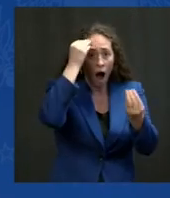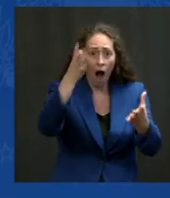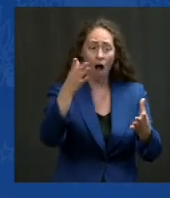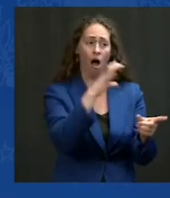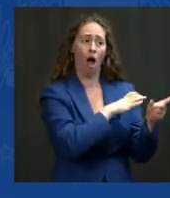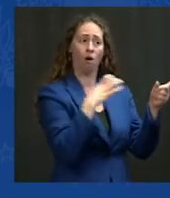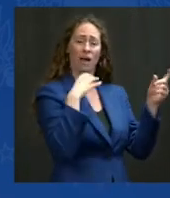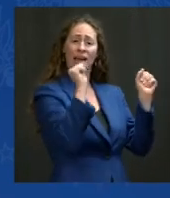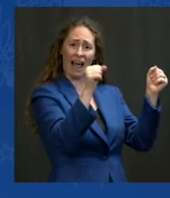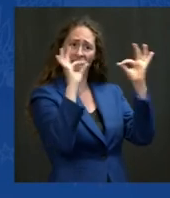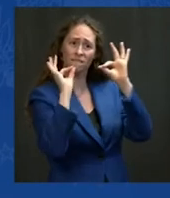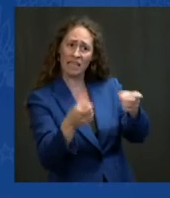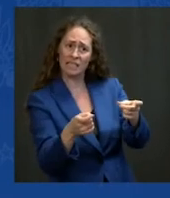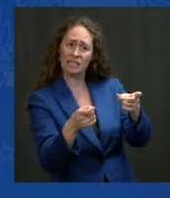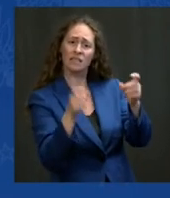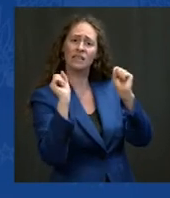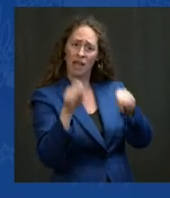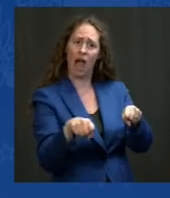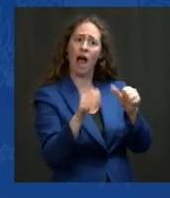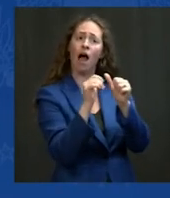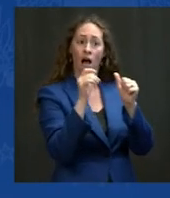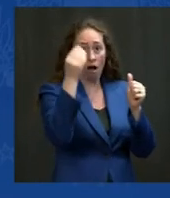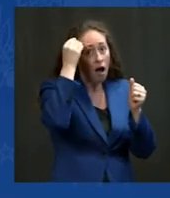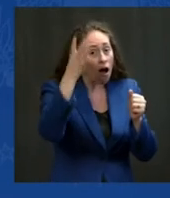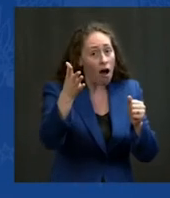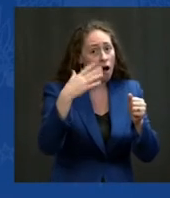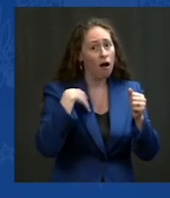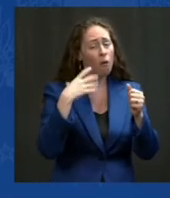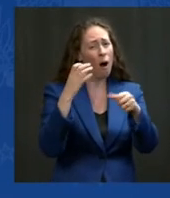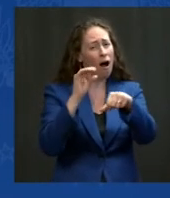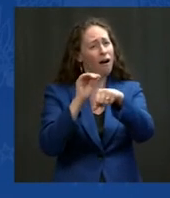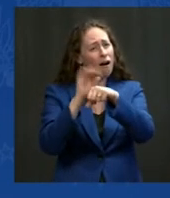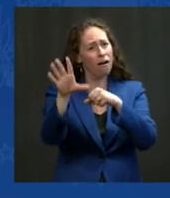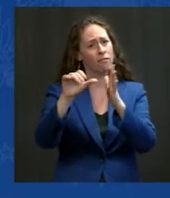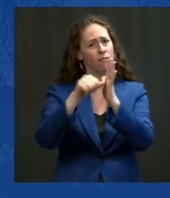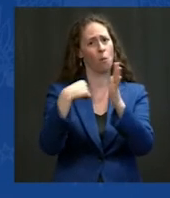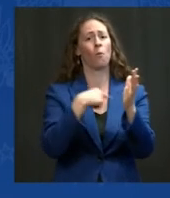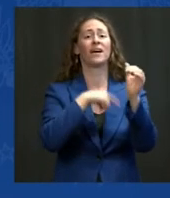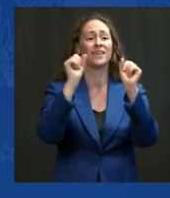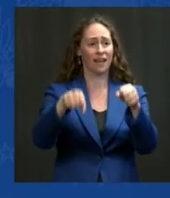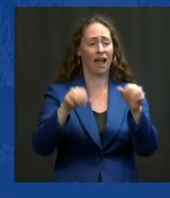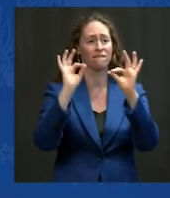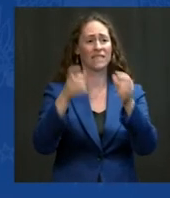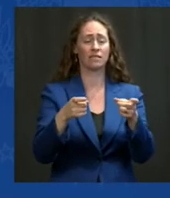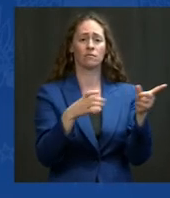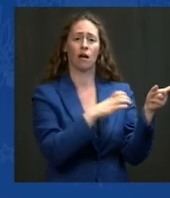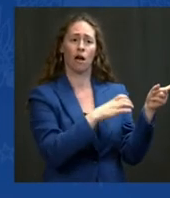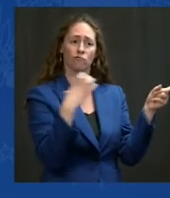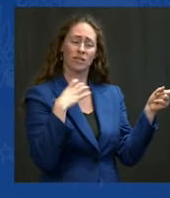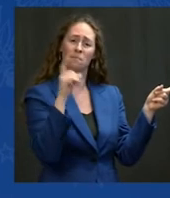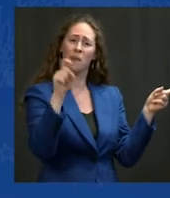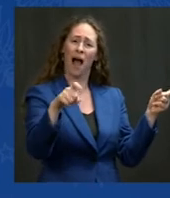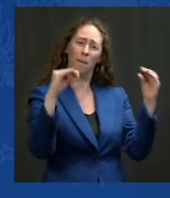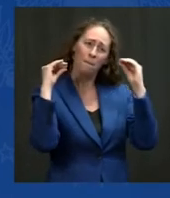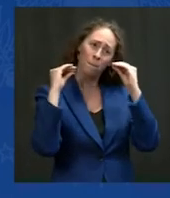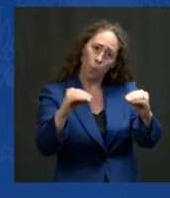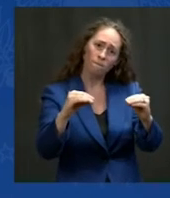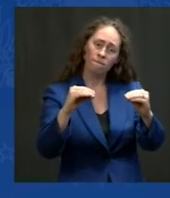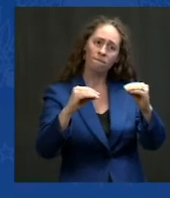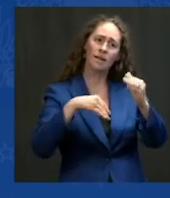That's the important point. It puts the burden back on Congress to restore the Voting Rights Act to its intended strength.